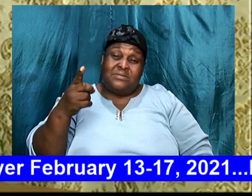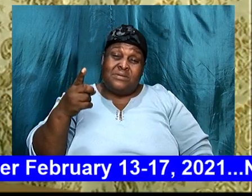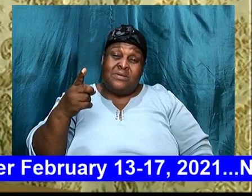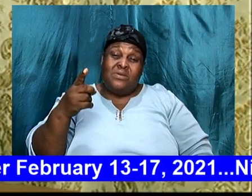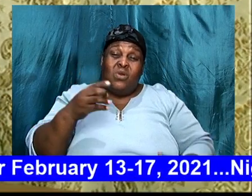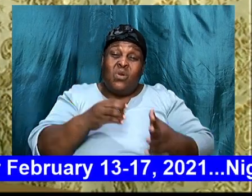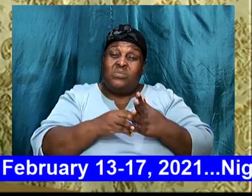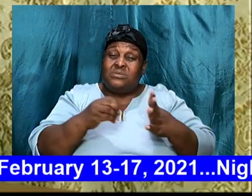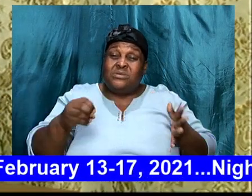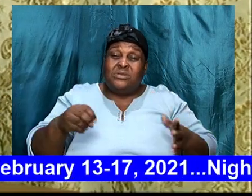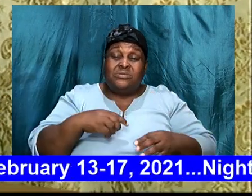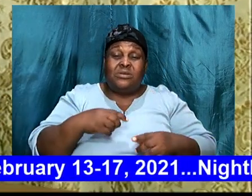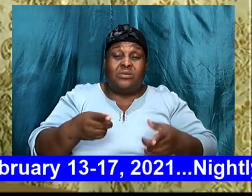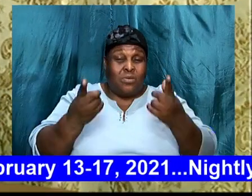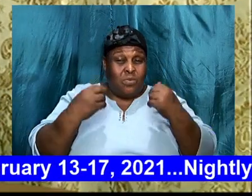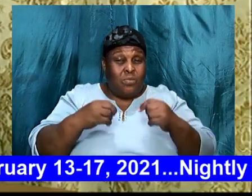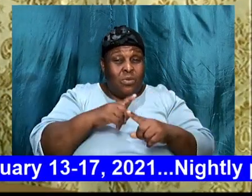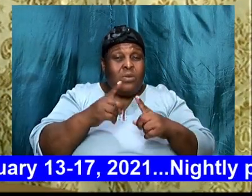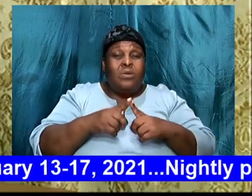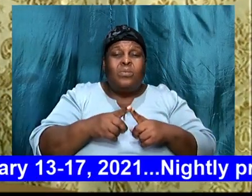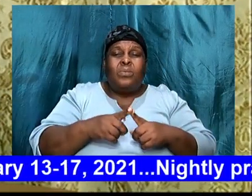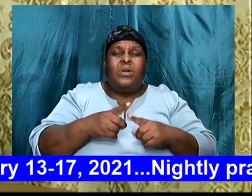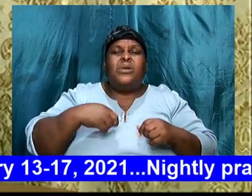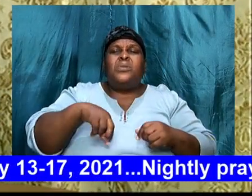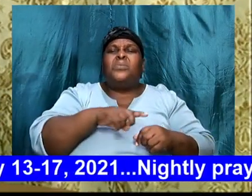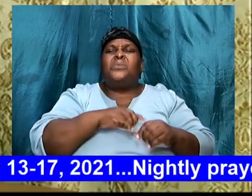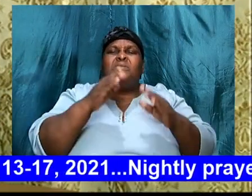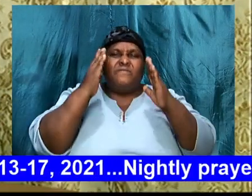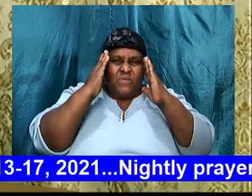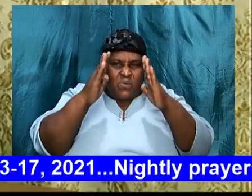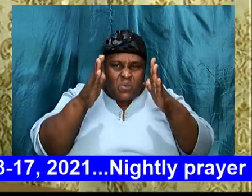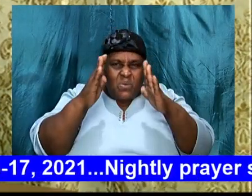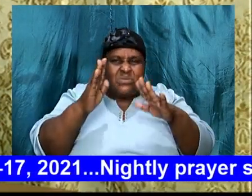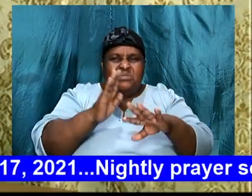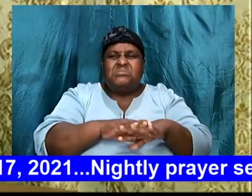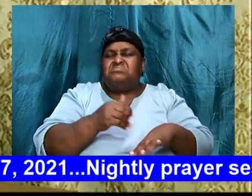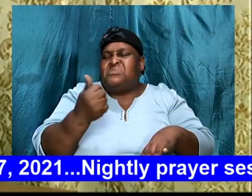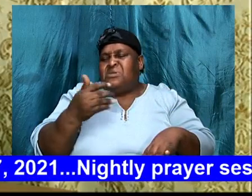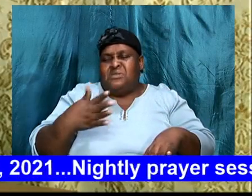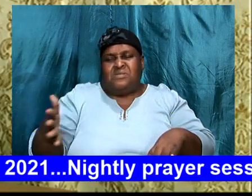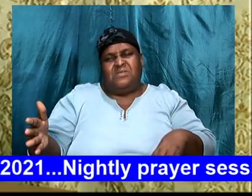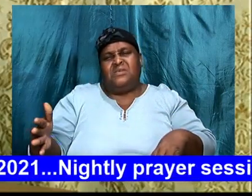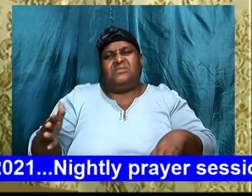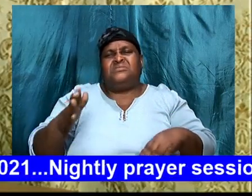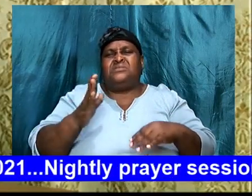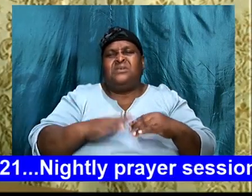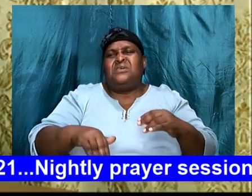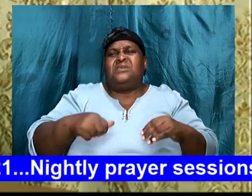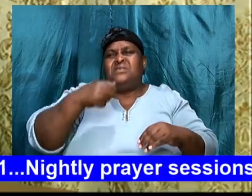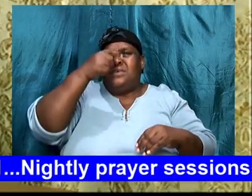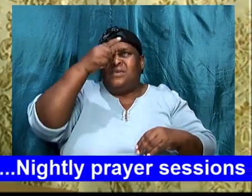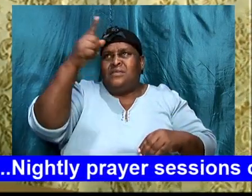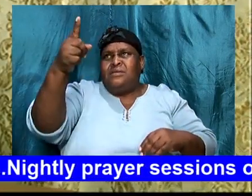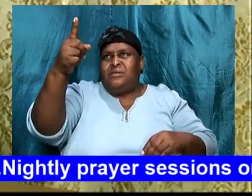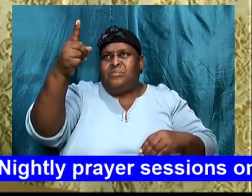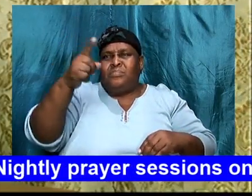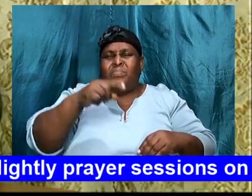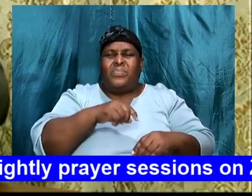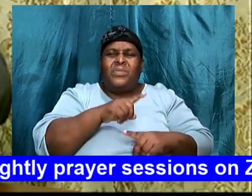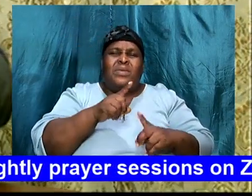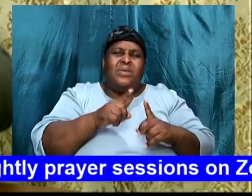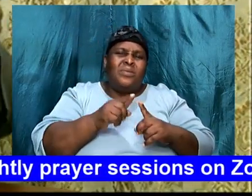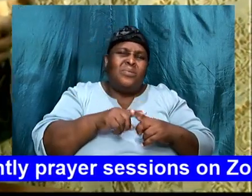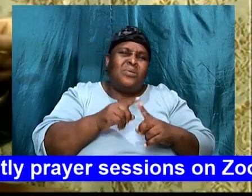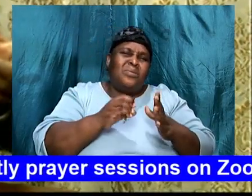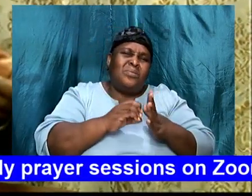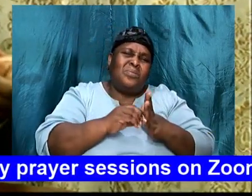we focus on, other things, rather than him. His objection come, when we